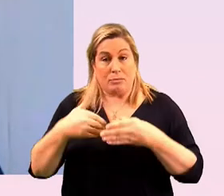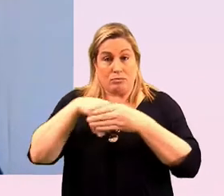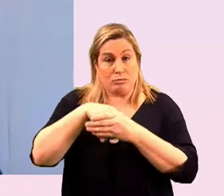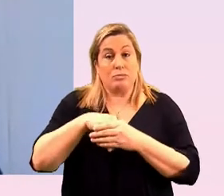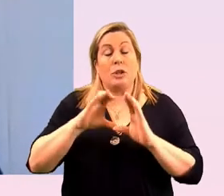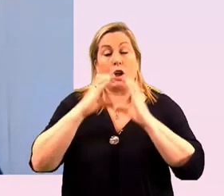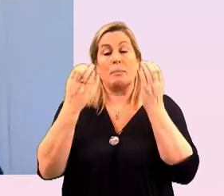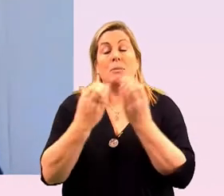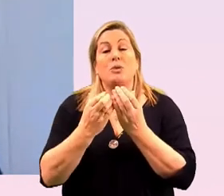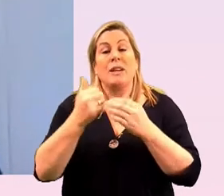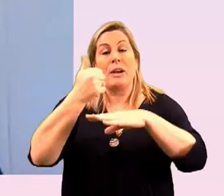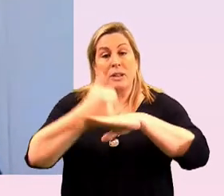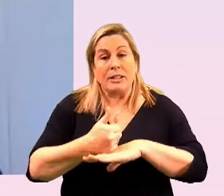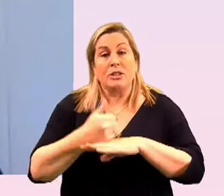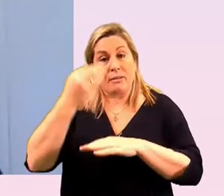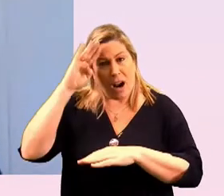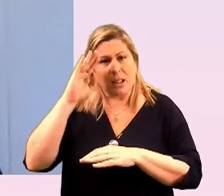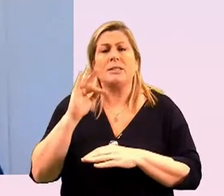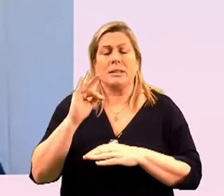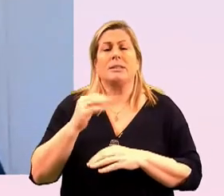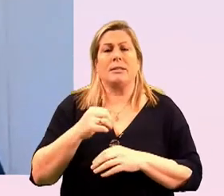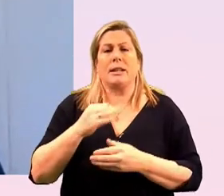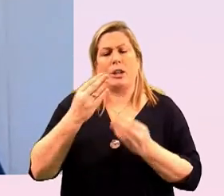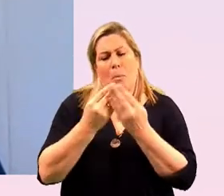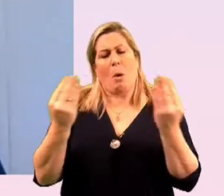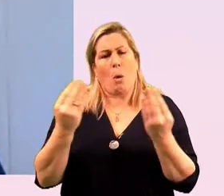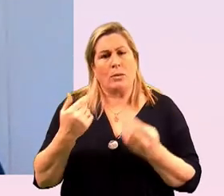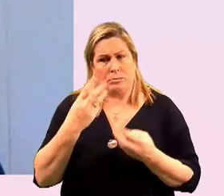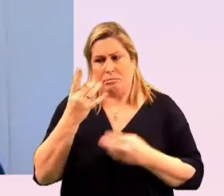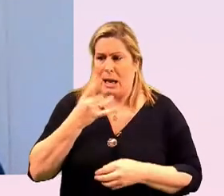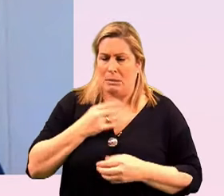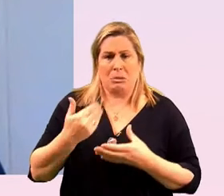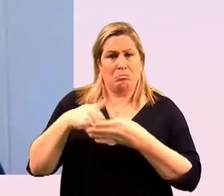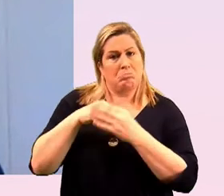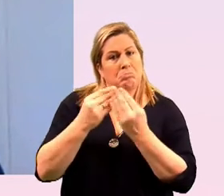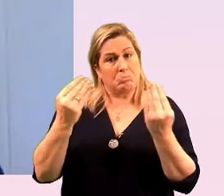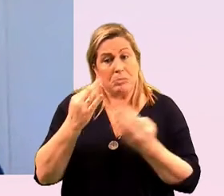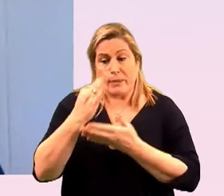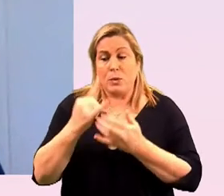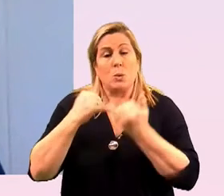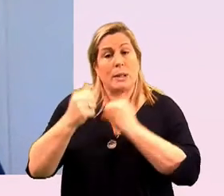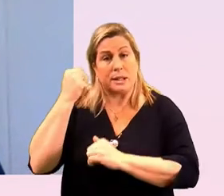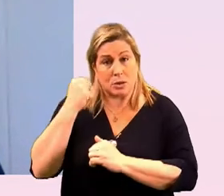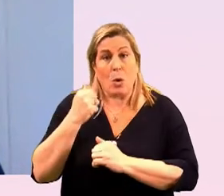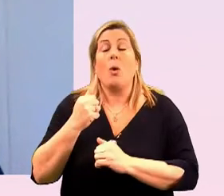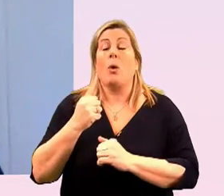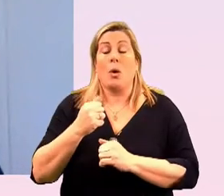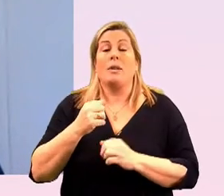community foundation for ireland as a board member a couple of years ago the view from the board of the work of community